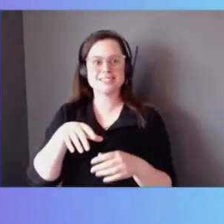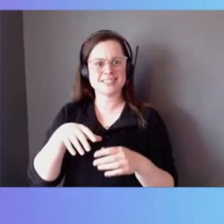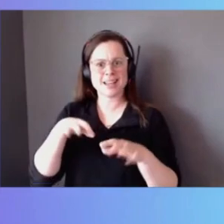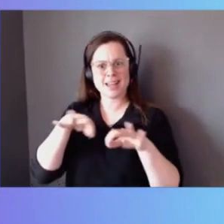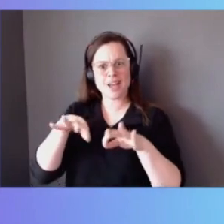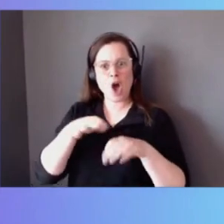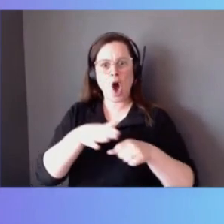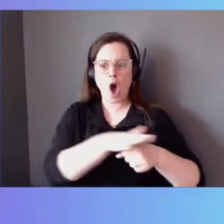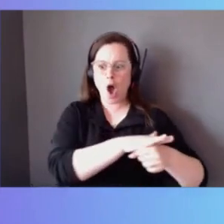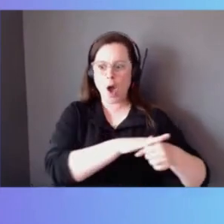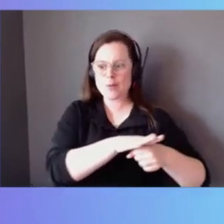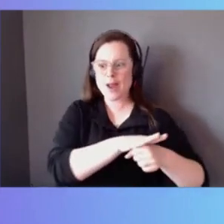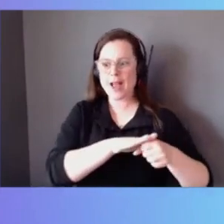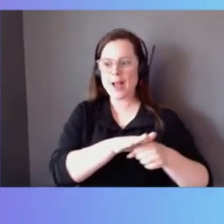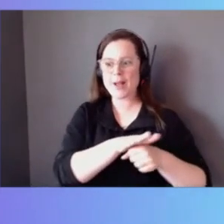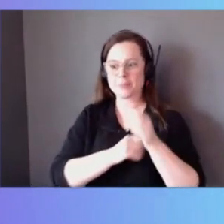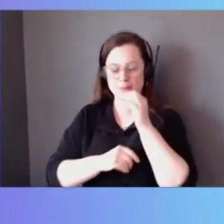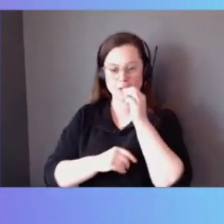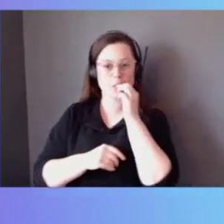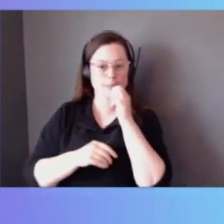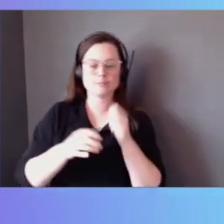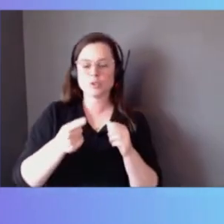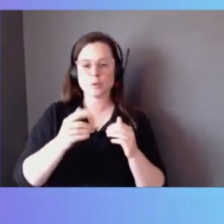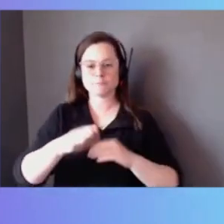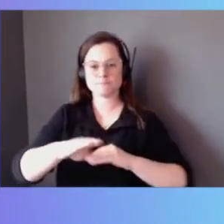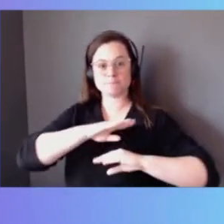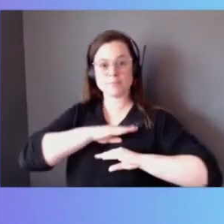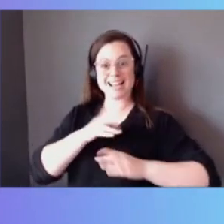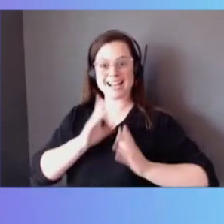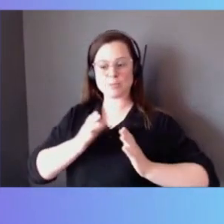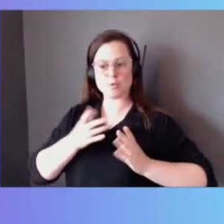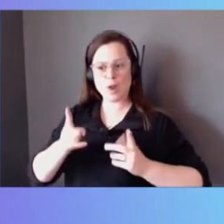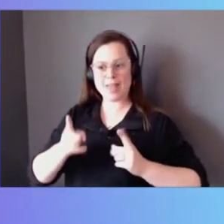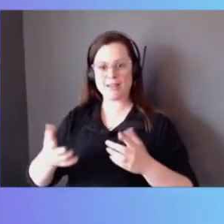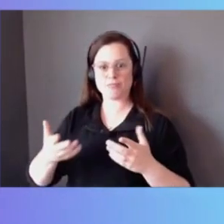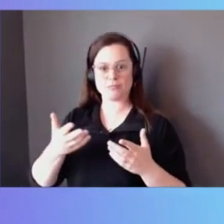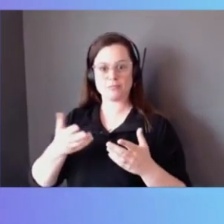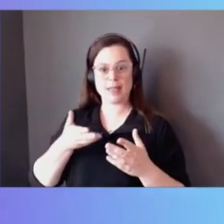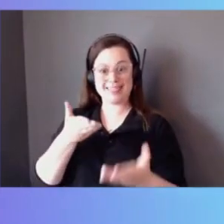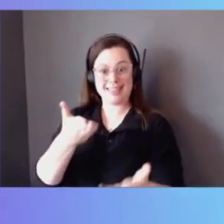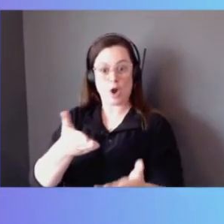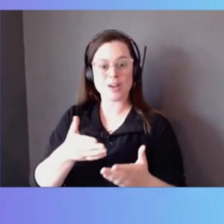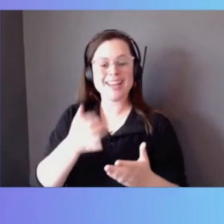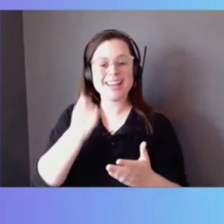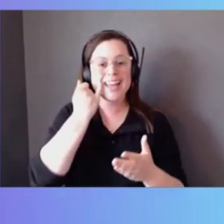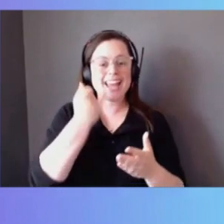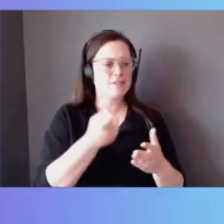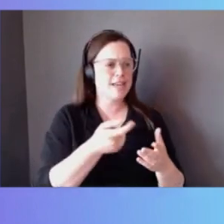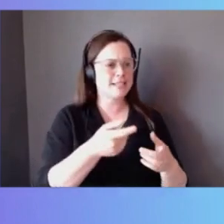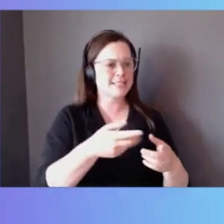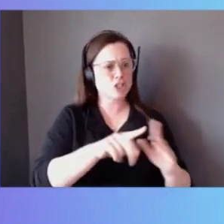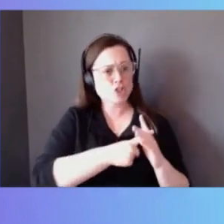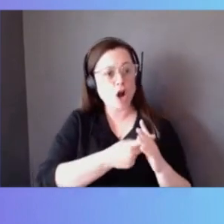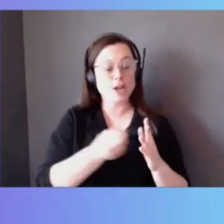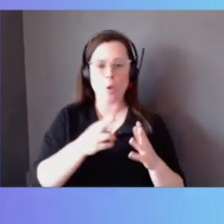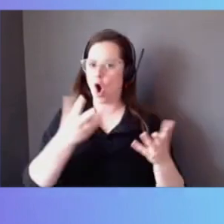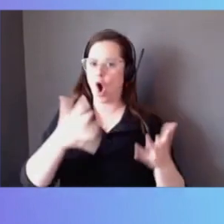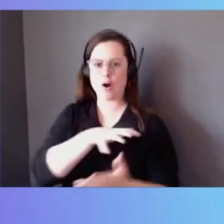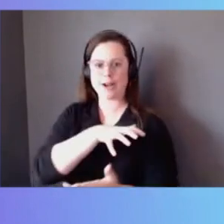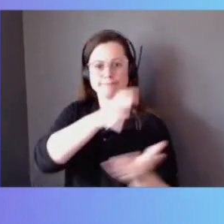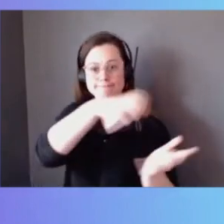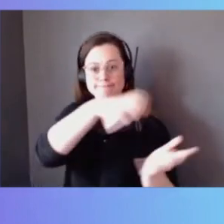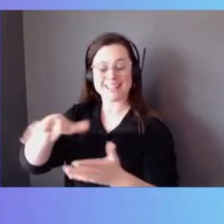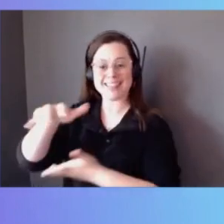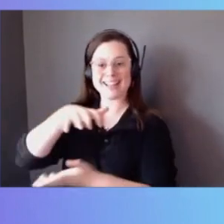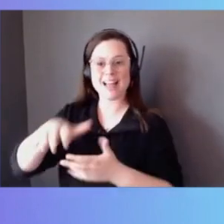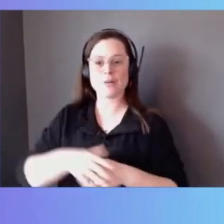just meeting customers we're at, whether they have advanced technologies like that or just trying to move to the cloud. Absolutely. That's exactly what we want to do. And I've even